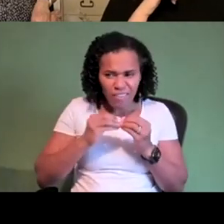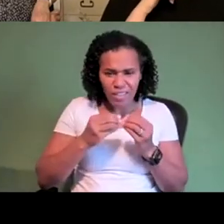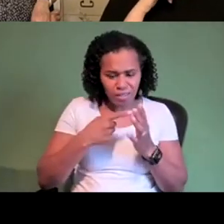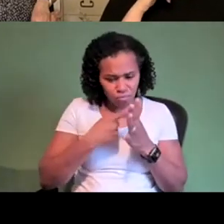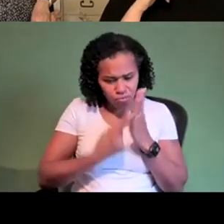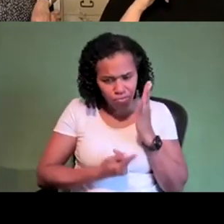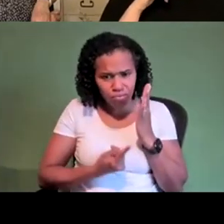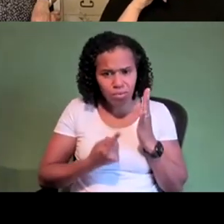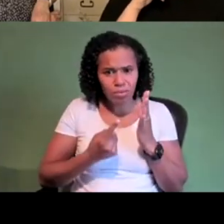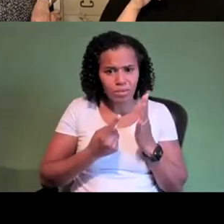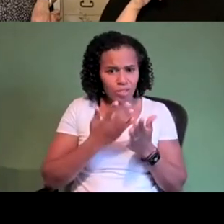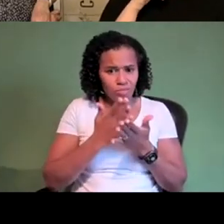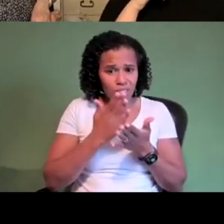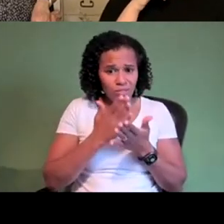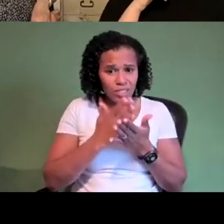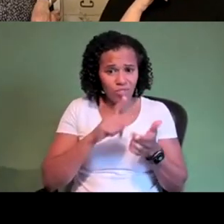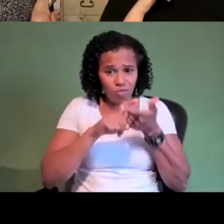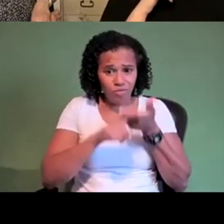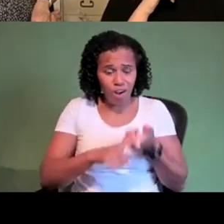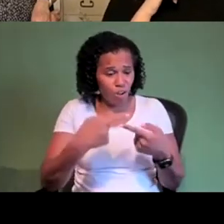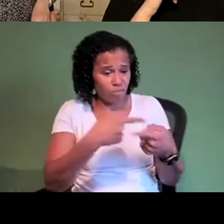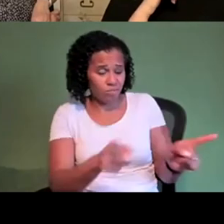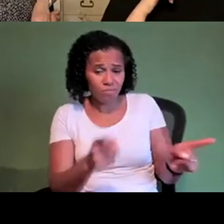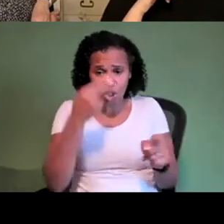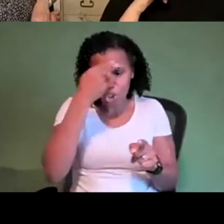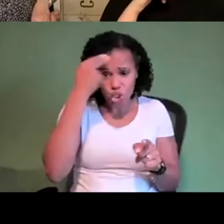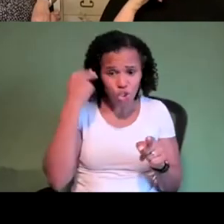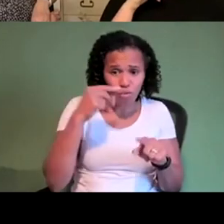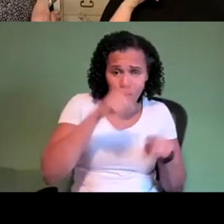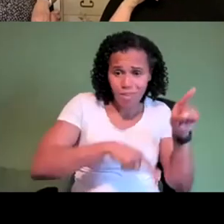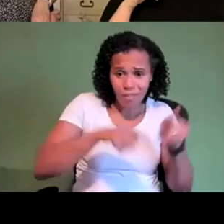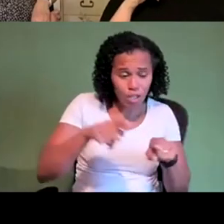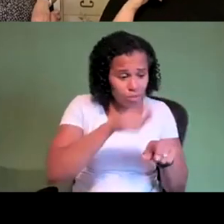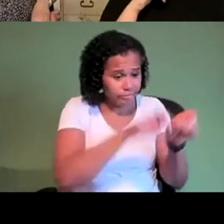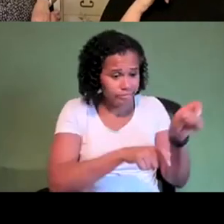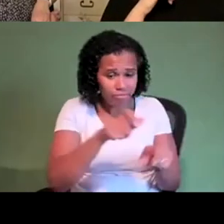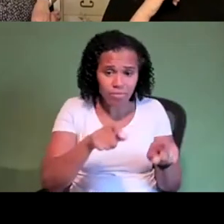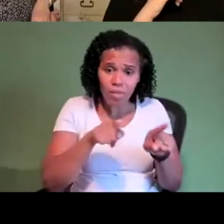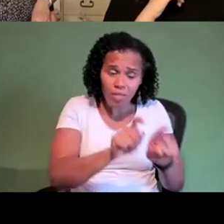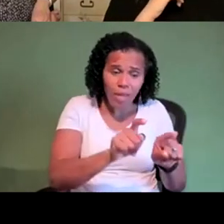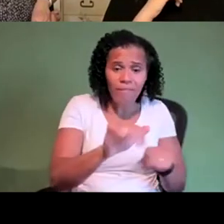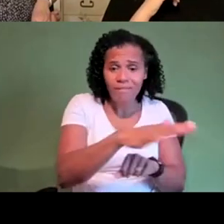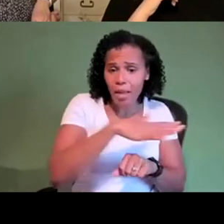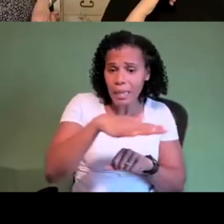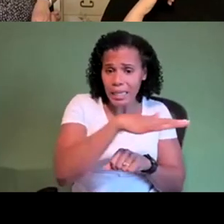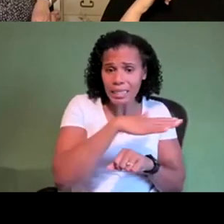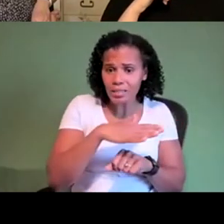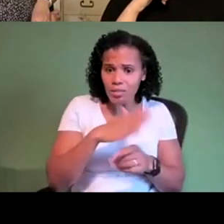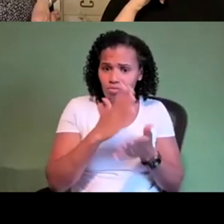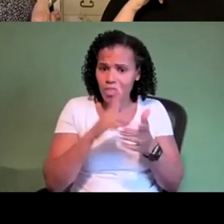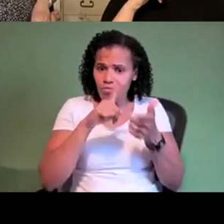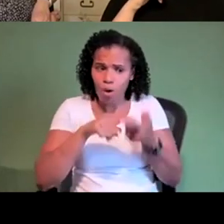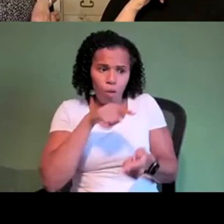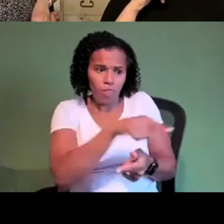neurodivergent uh people and families that we work with in terms of whether i think that there's going to be this kind